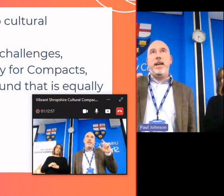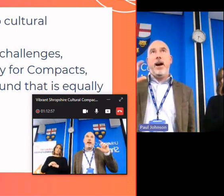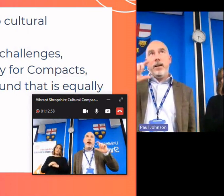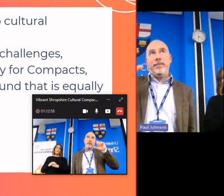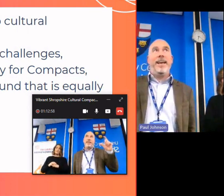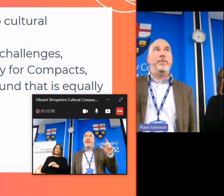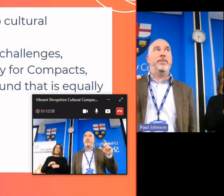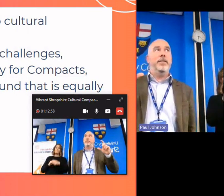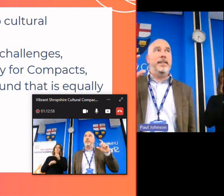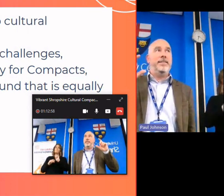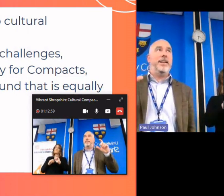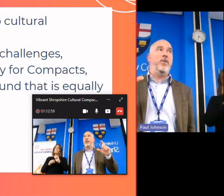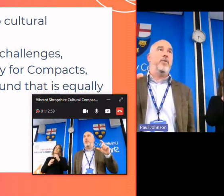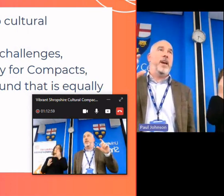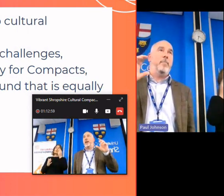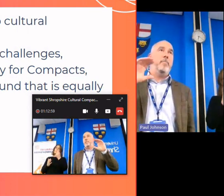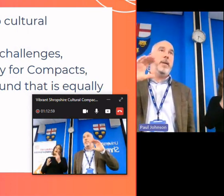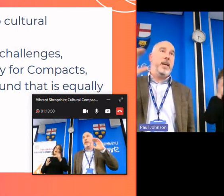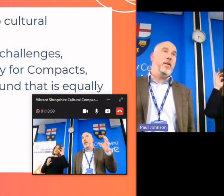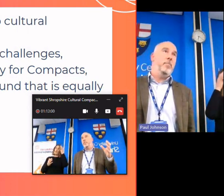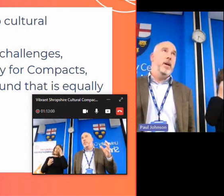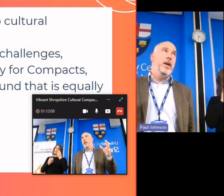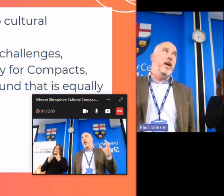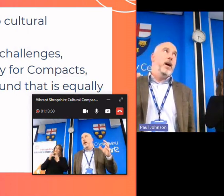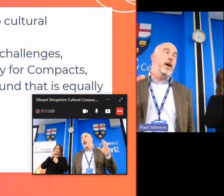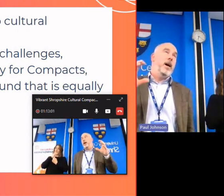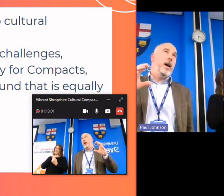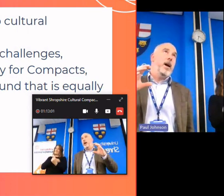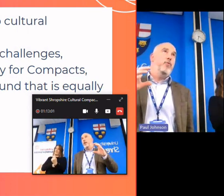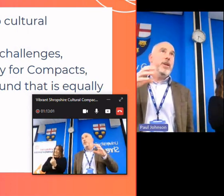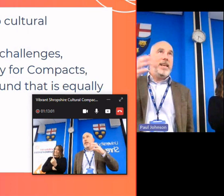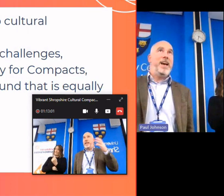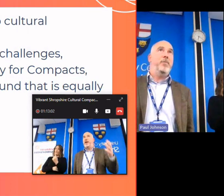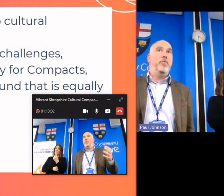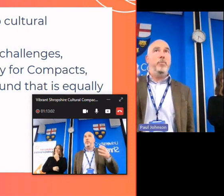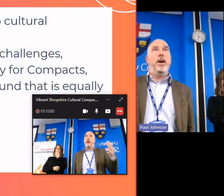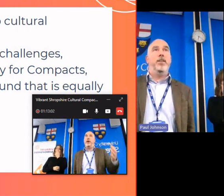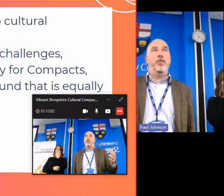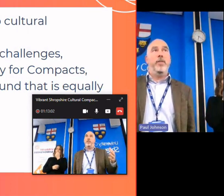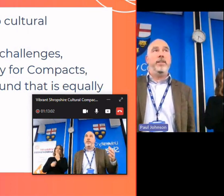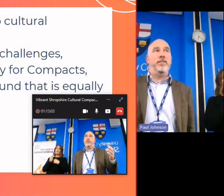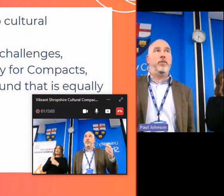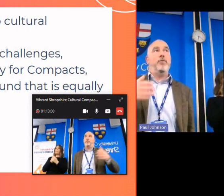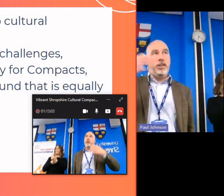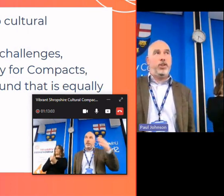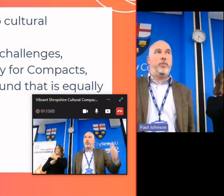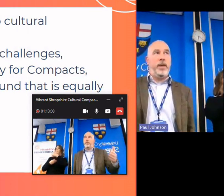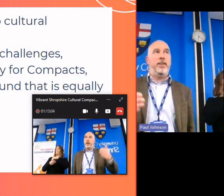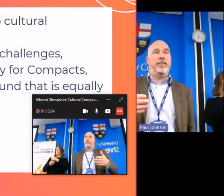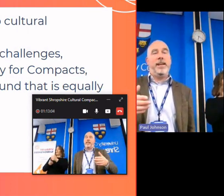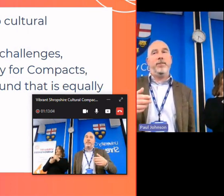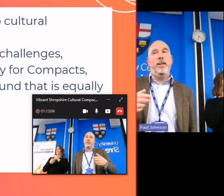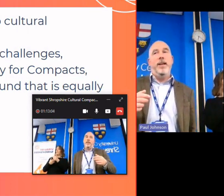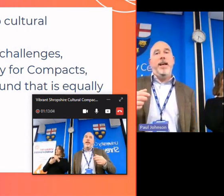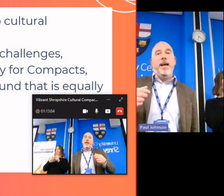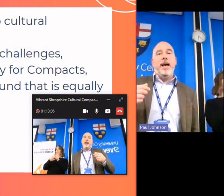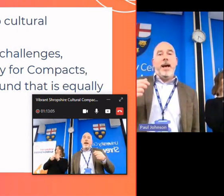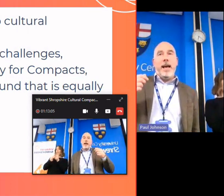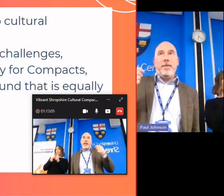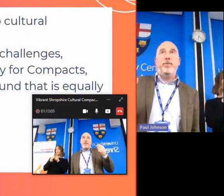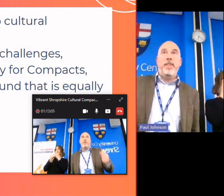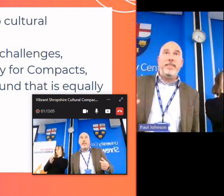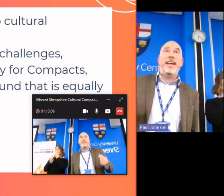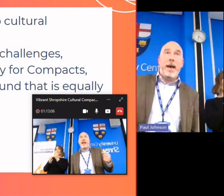finally the arts council itself can become uh a really helpful part of this so the relationship with the arts council